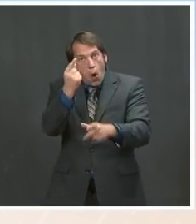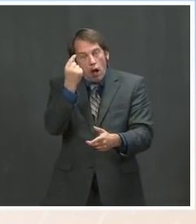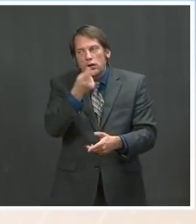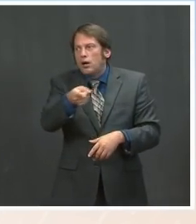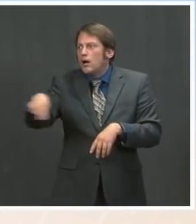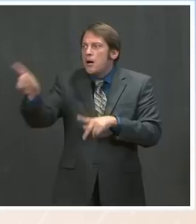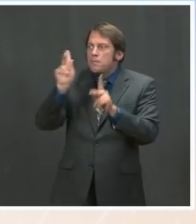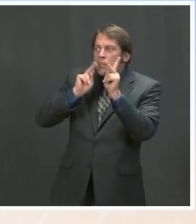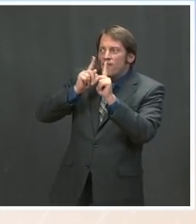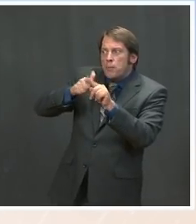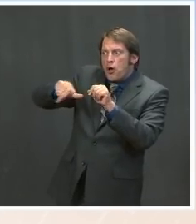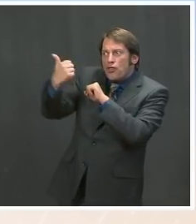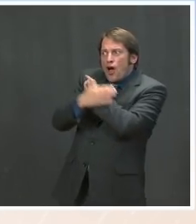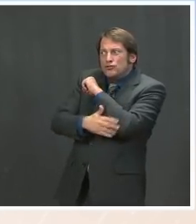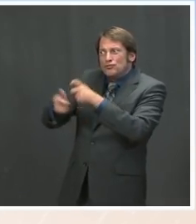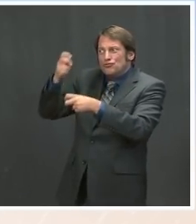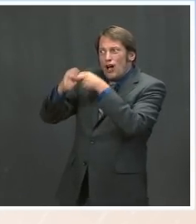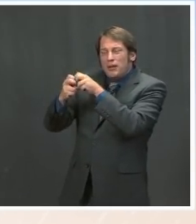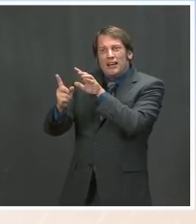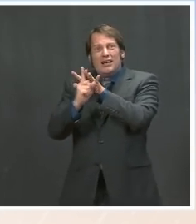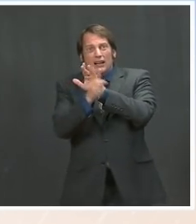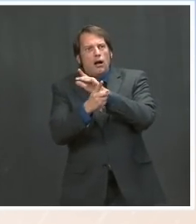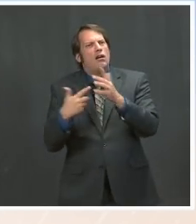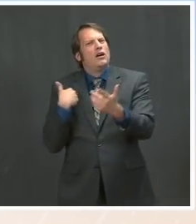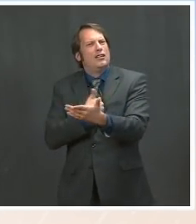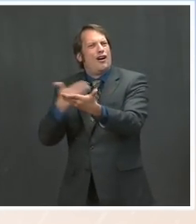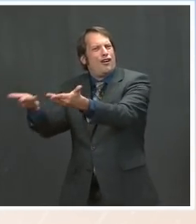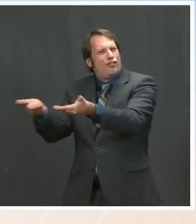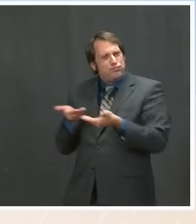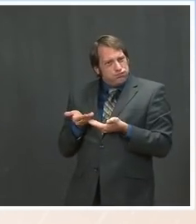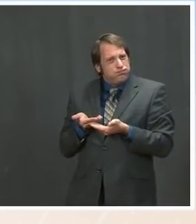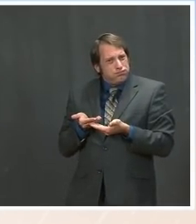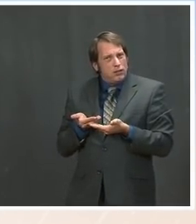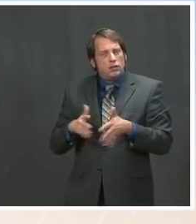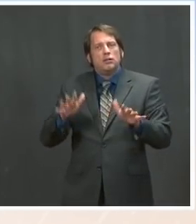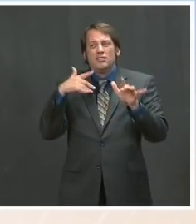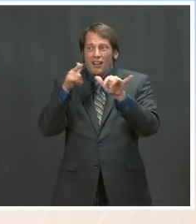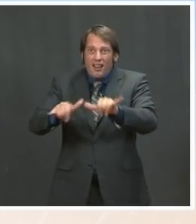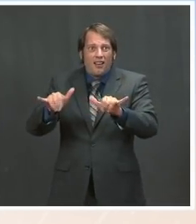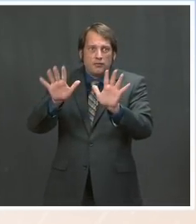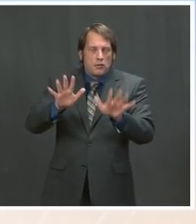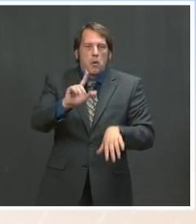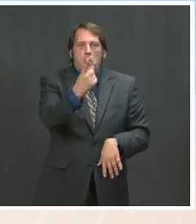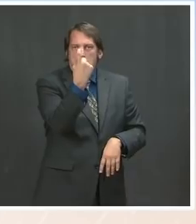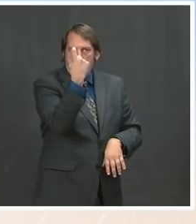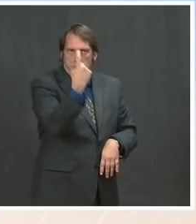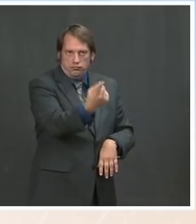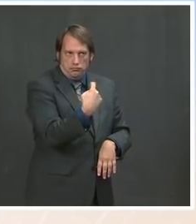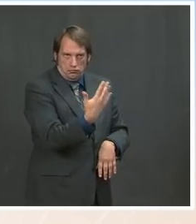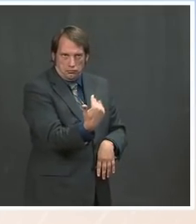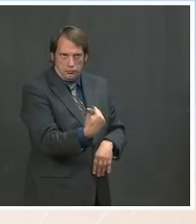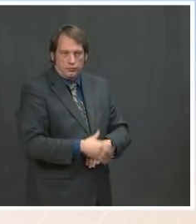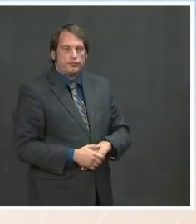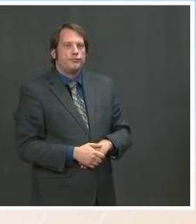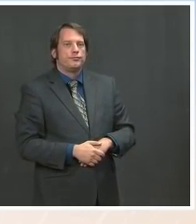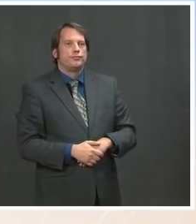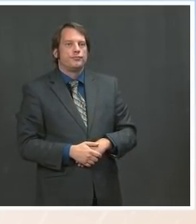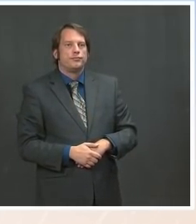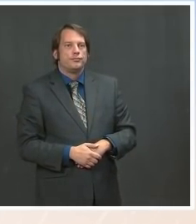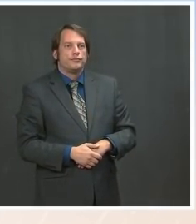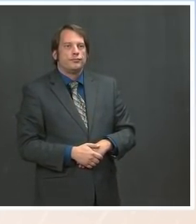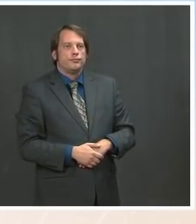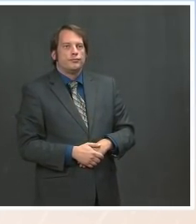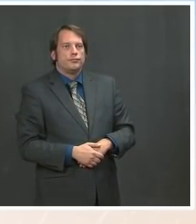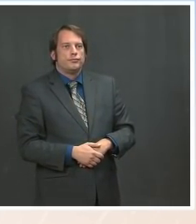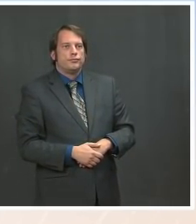remain committed to our goal. The And I have a good — Ms. Oh, go ahead. The more question. Ms. Sure. The President Biden over the weekend called what happened at the border